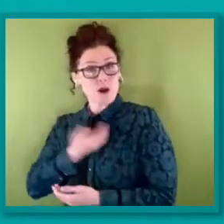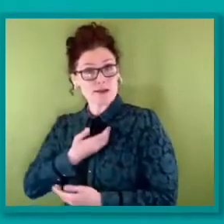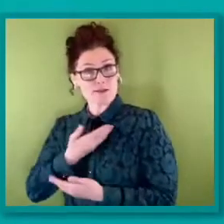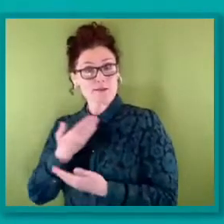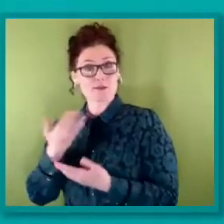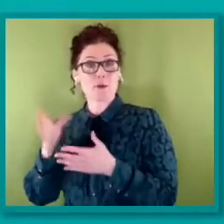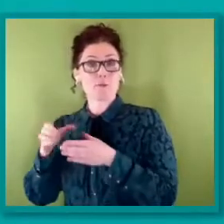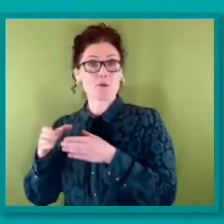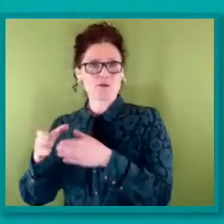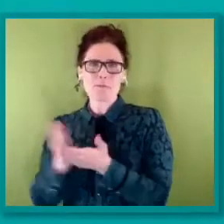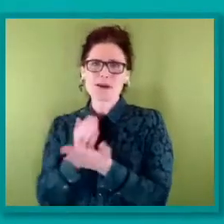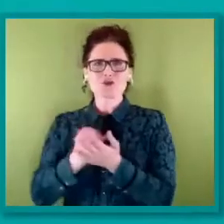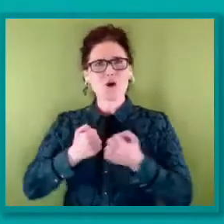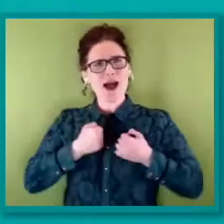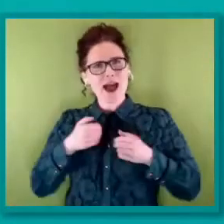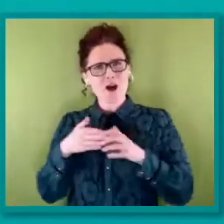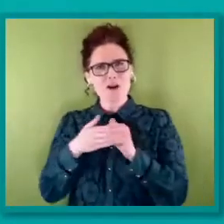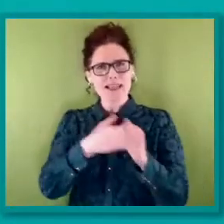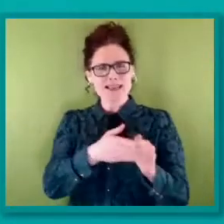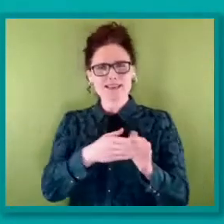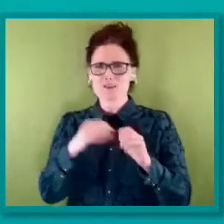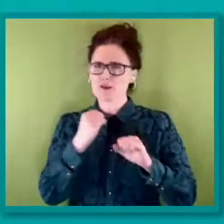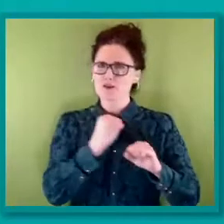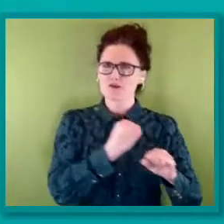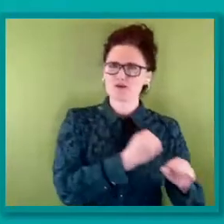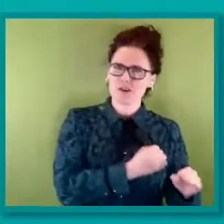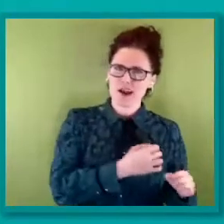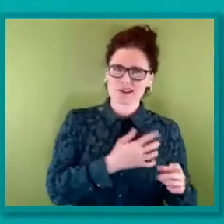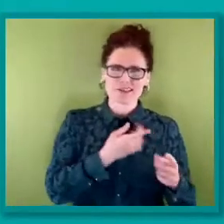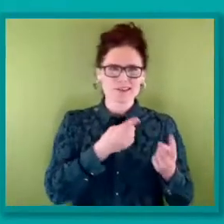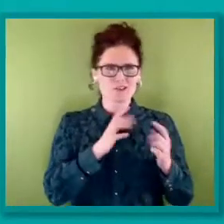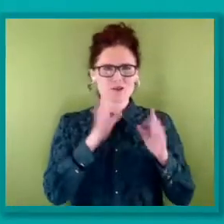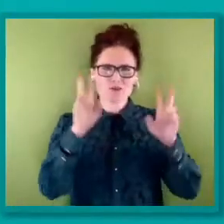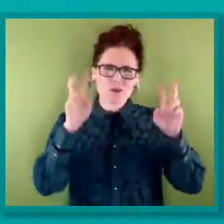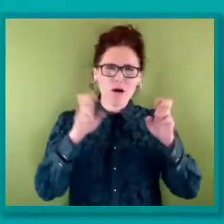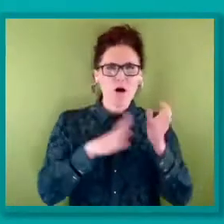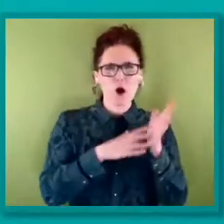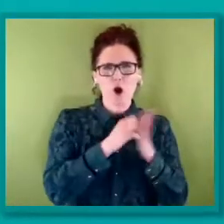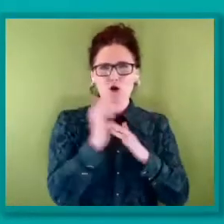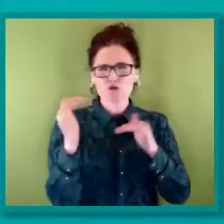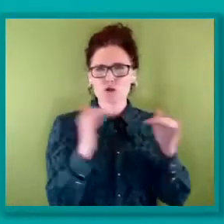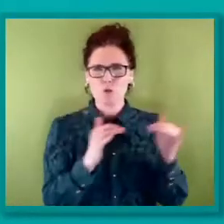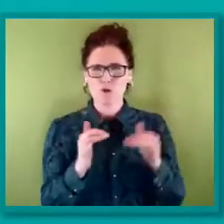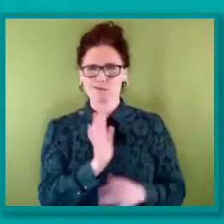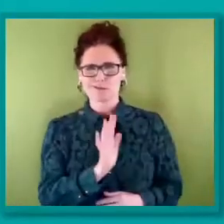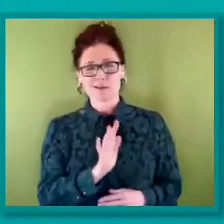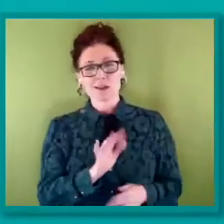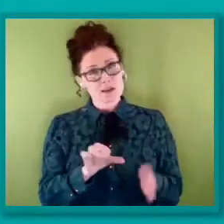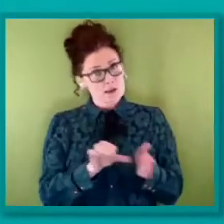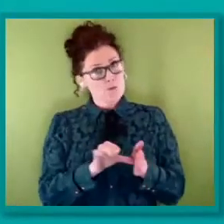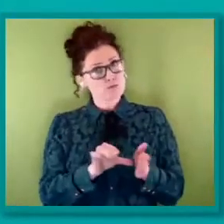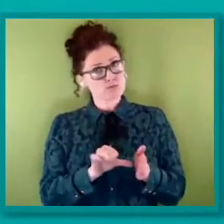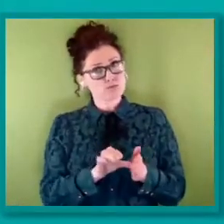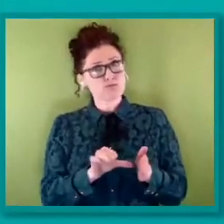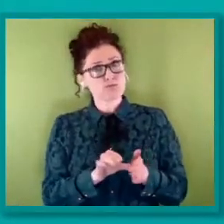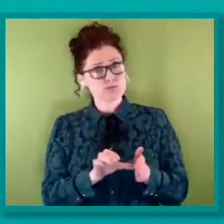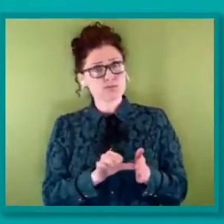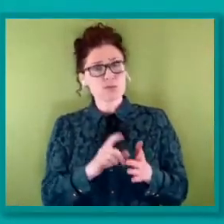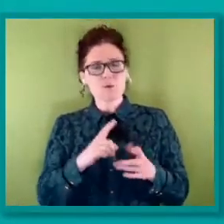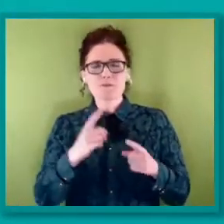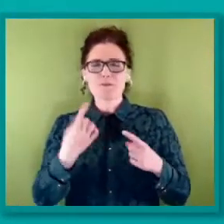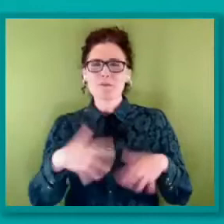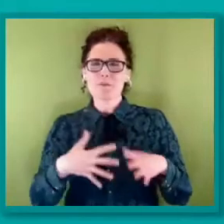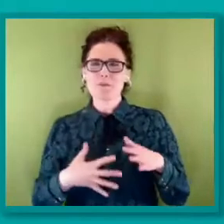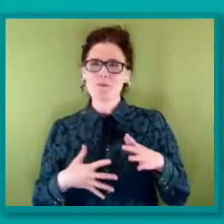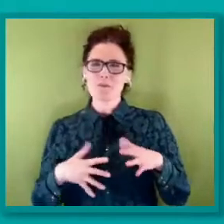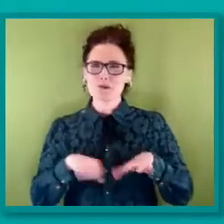and don't get dragged further into the trap of culture war. It feels hard, but we've done it before and we will do it again. And I look